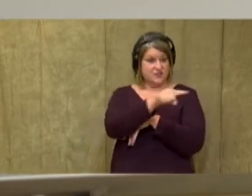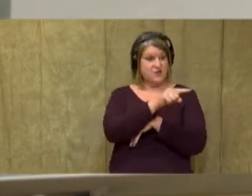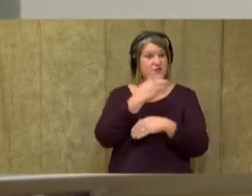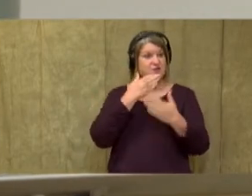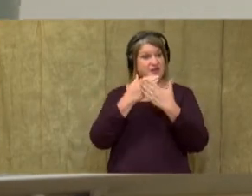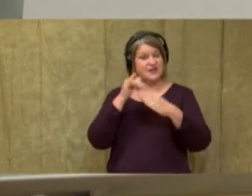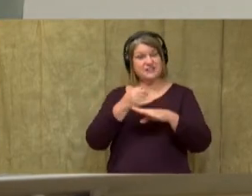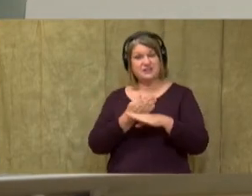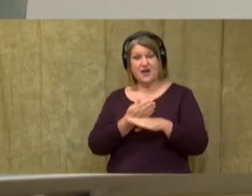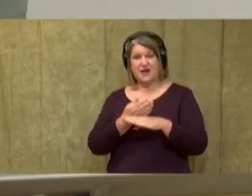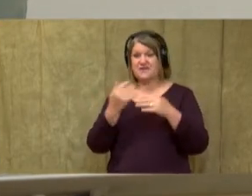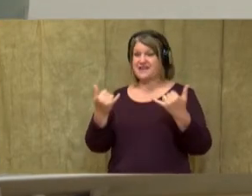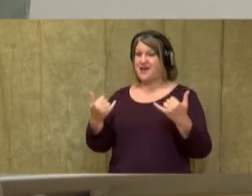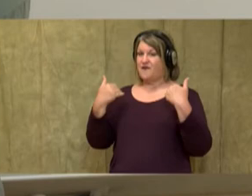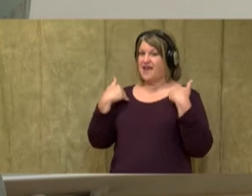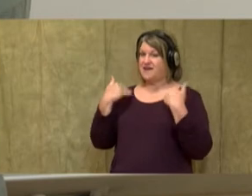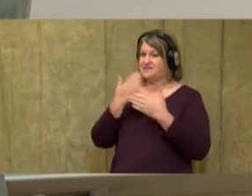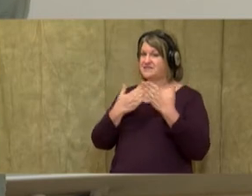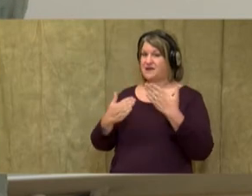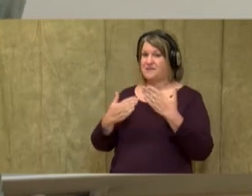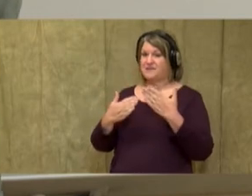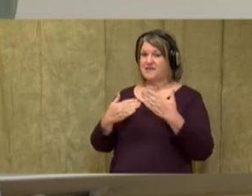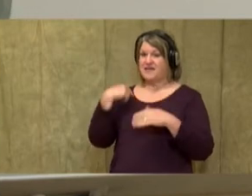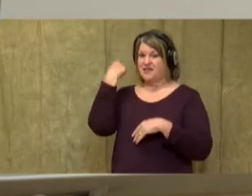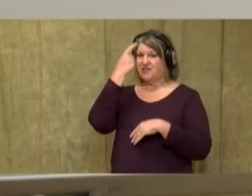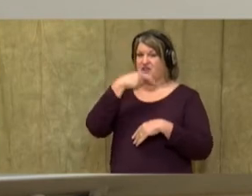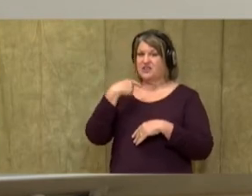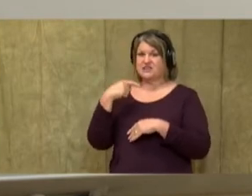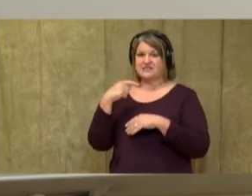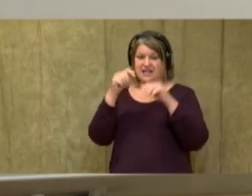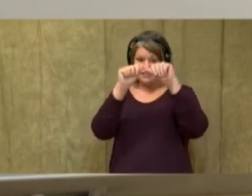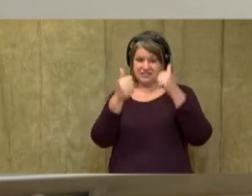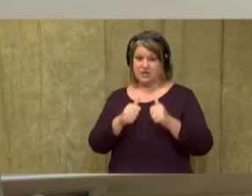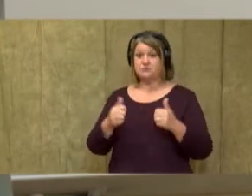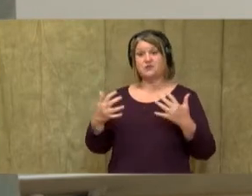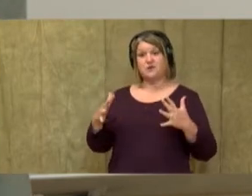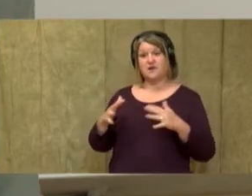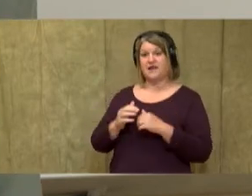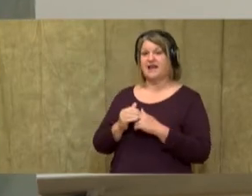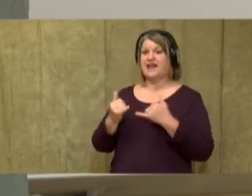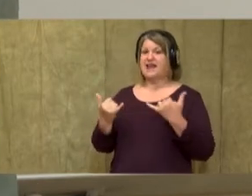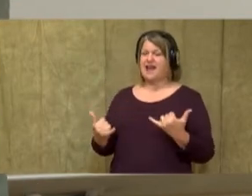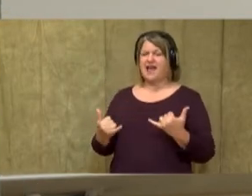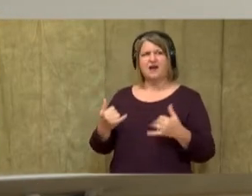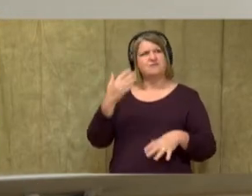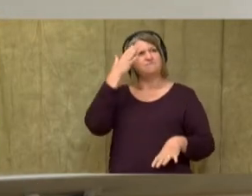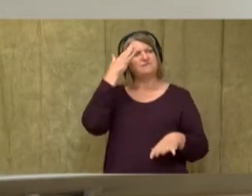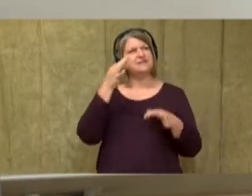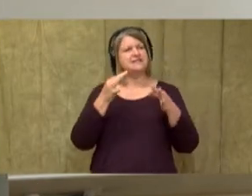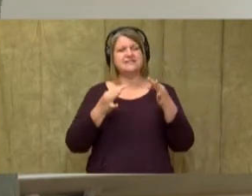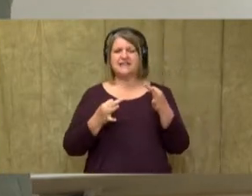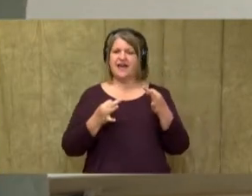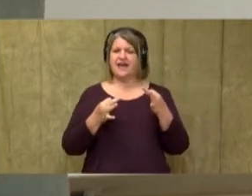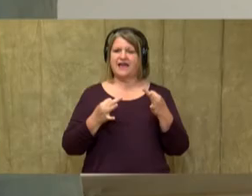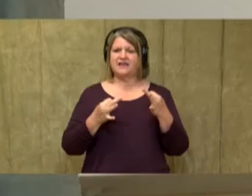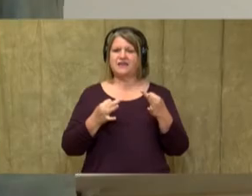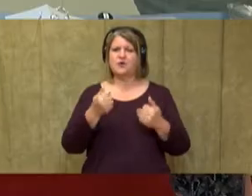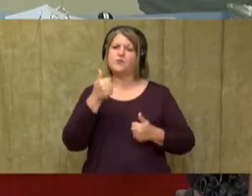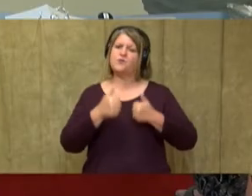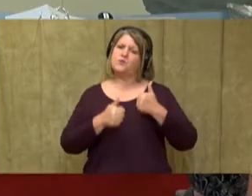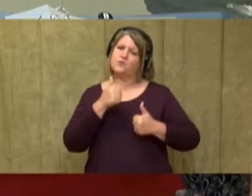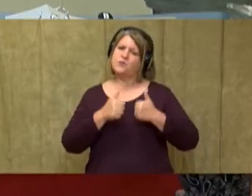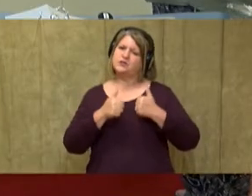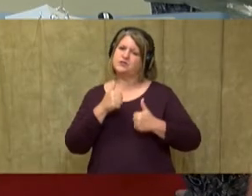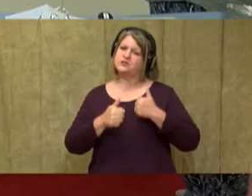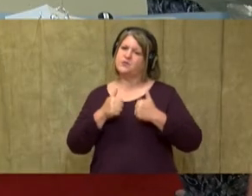job. Well, now we have something like that looks like a little sculpture already. Now we're going to decide on which one